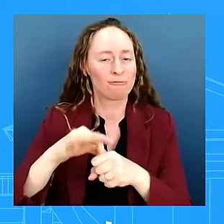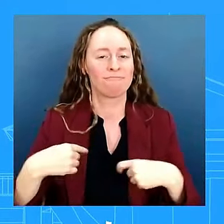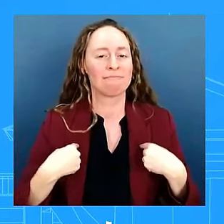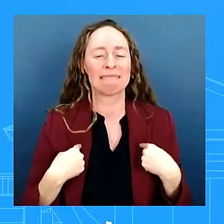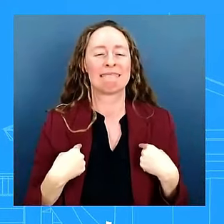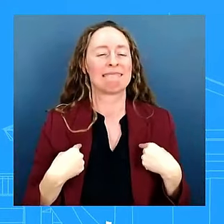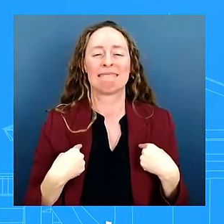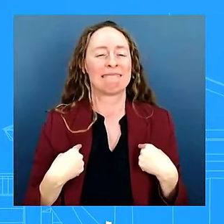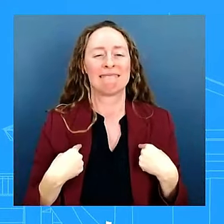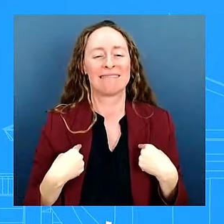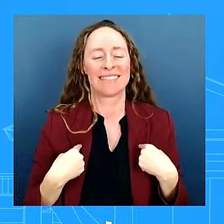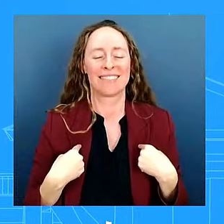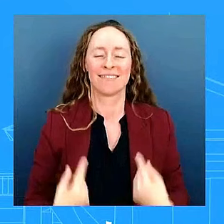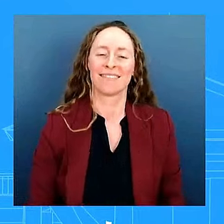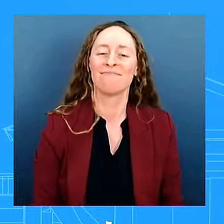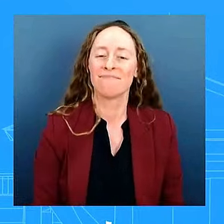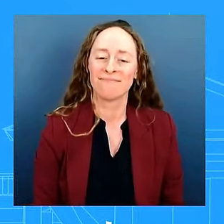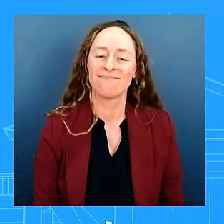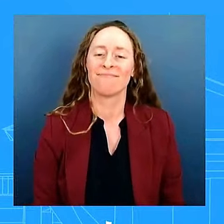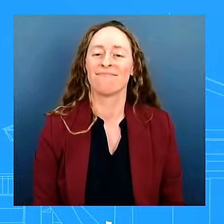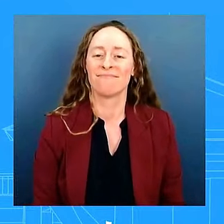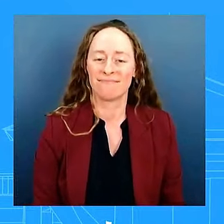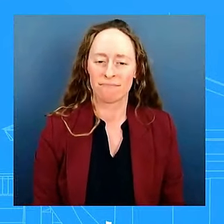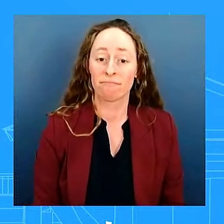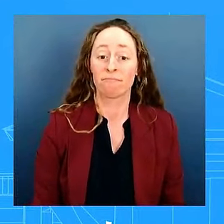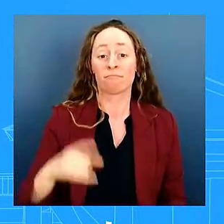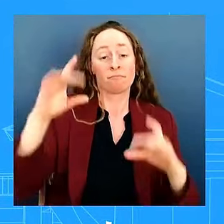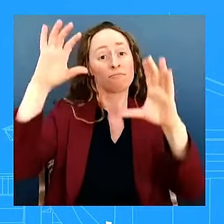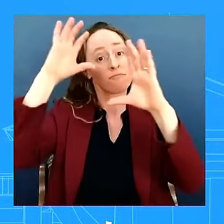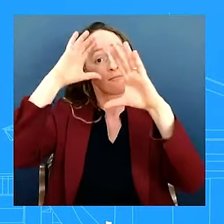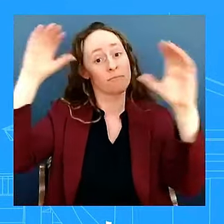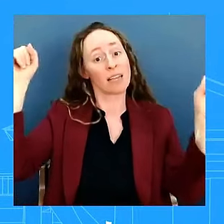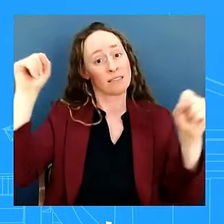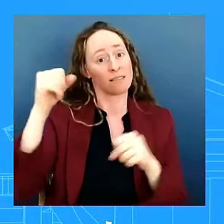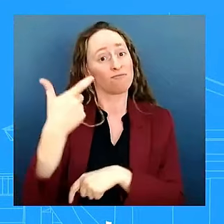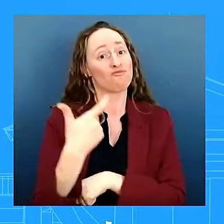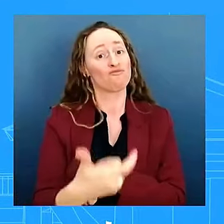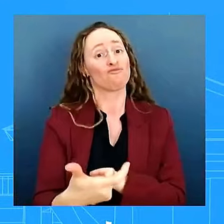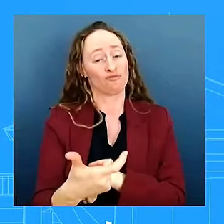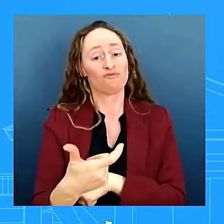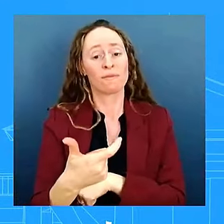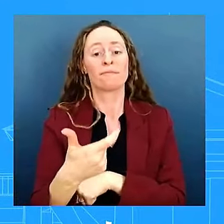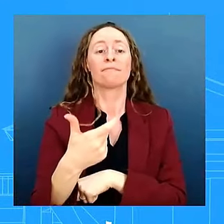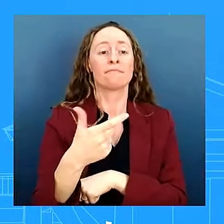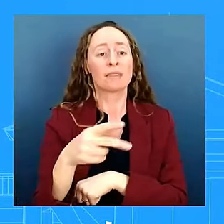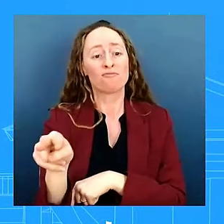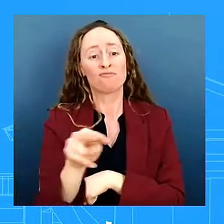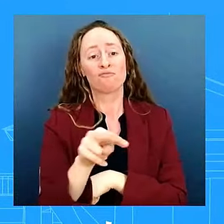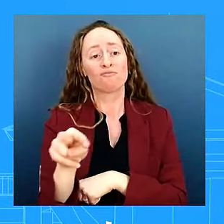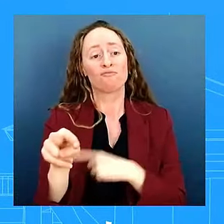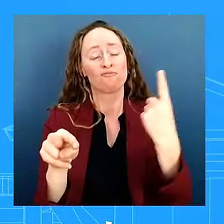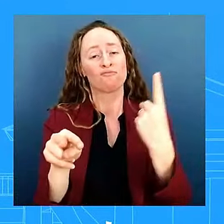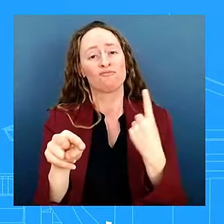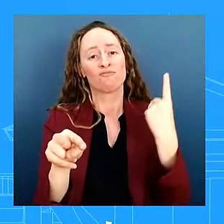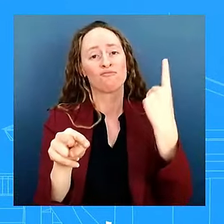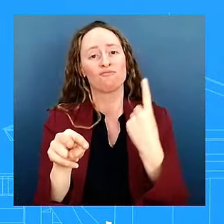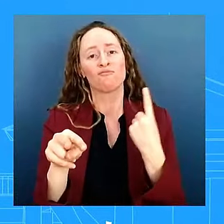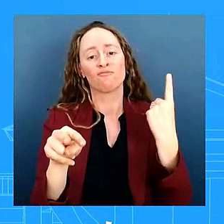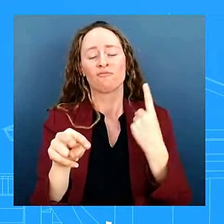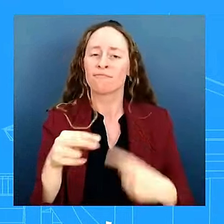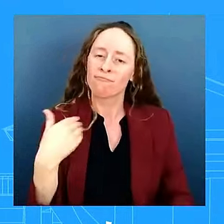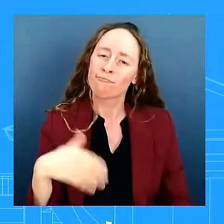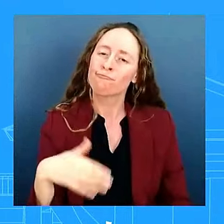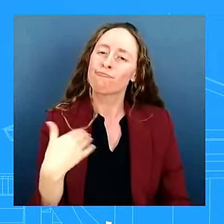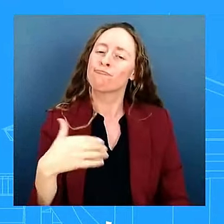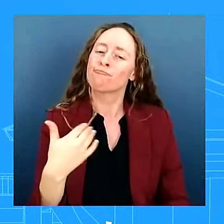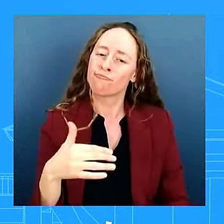what the president saw directly for himself is a he saw a commanding optimistic performance